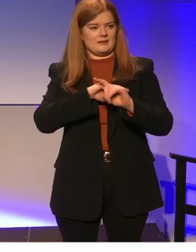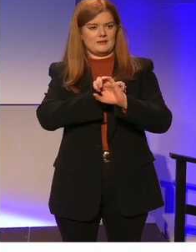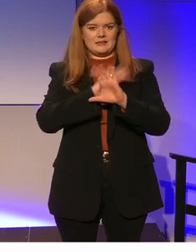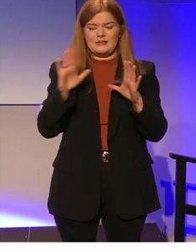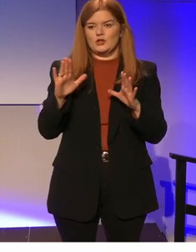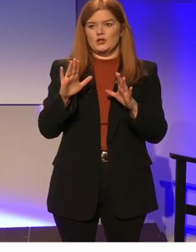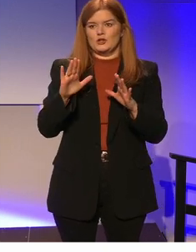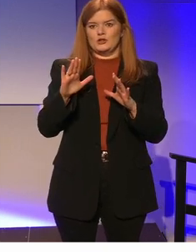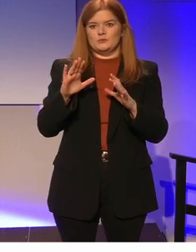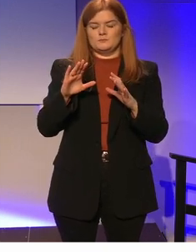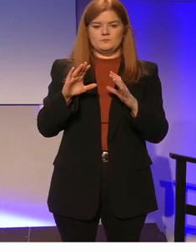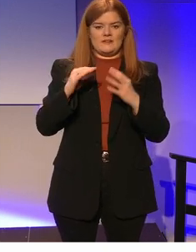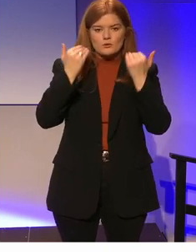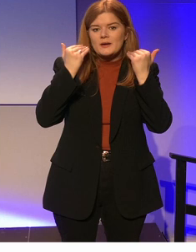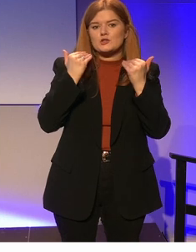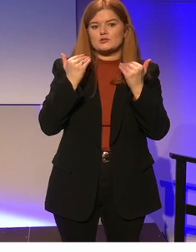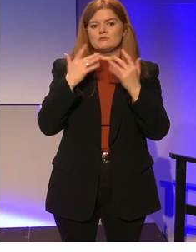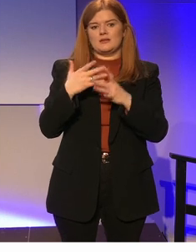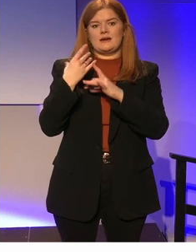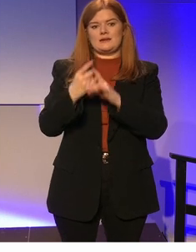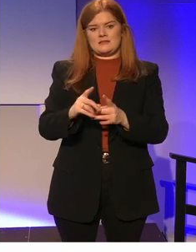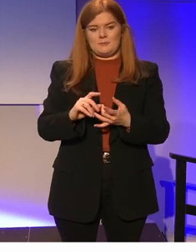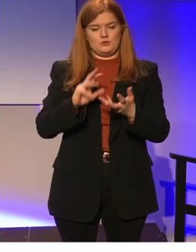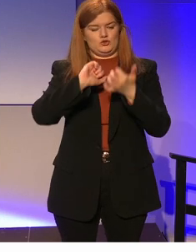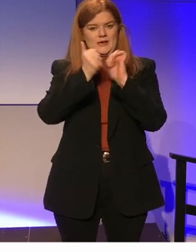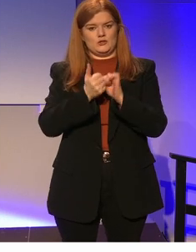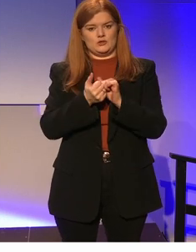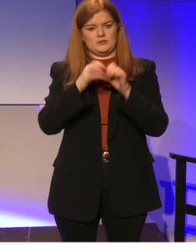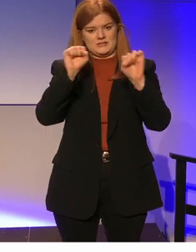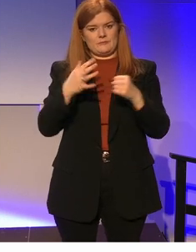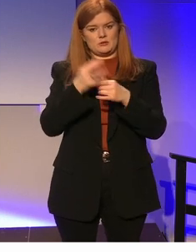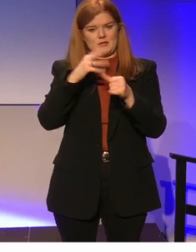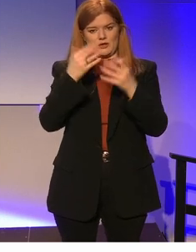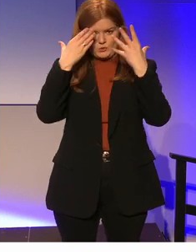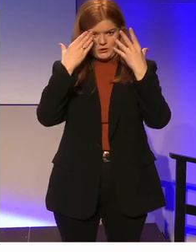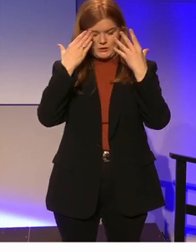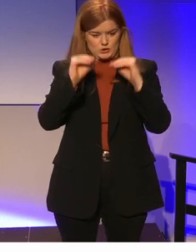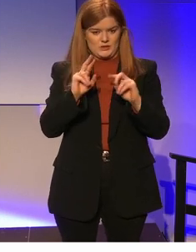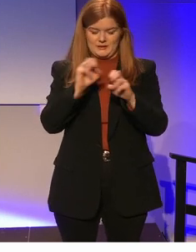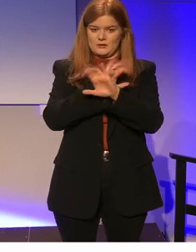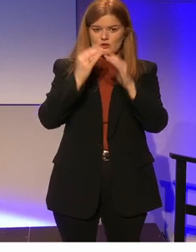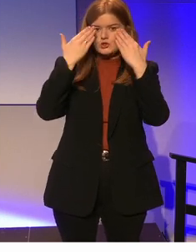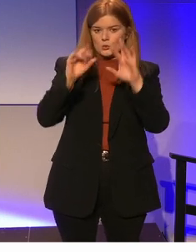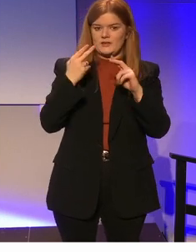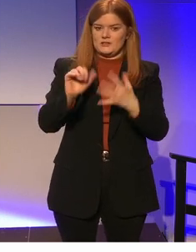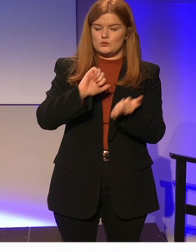had contributed to the evolution of a system of special education, which required reframing and reshaping in order